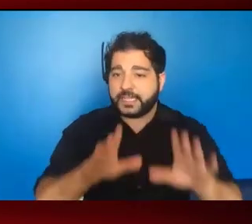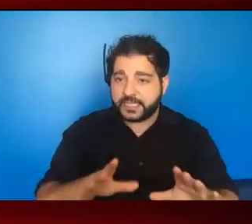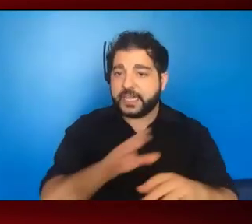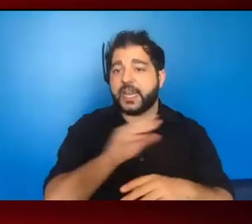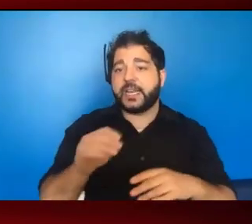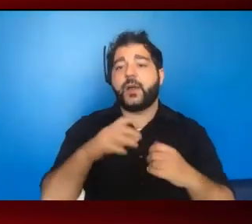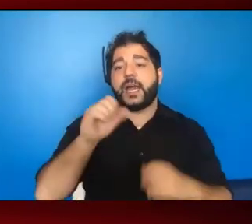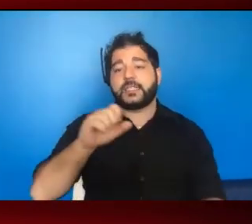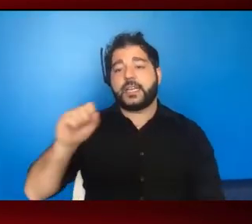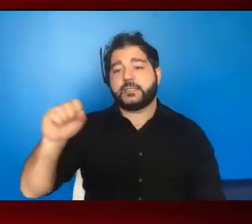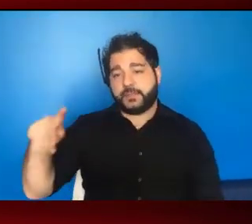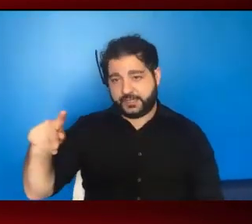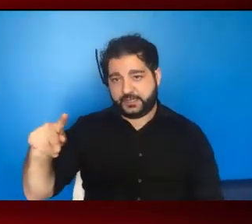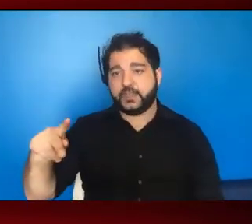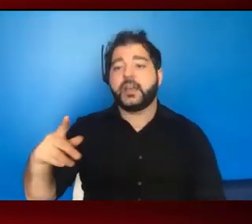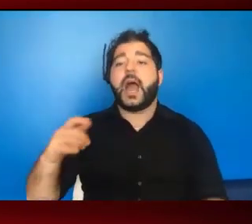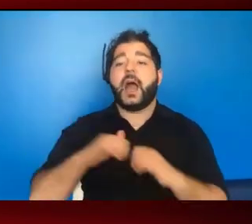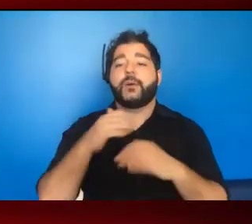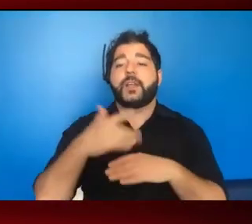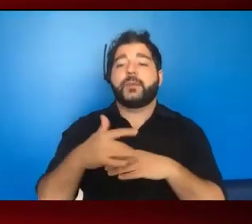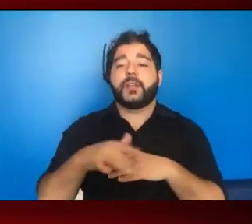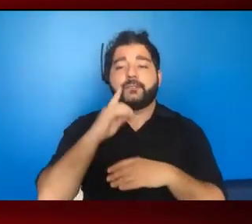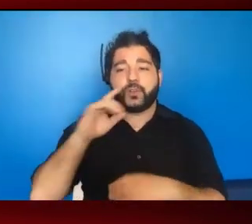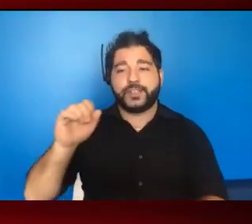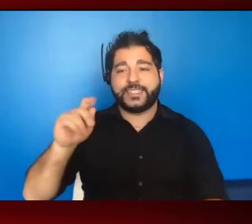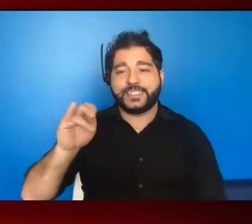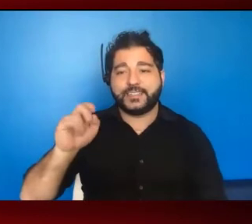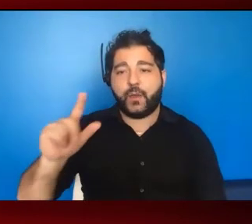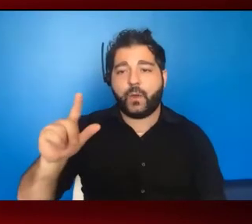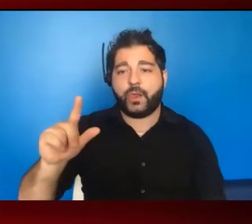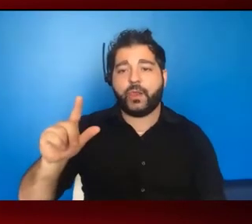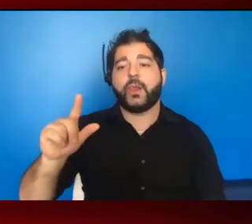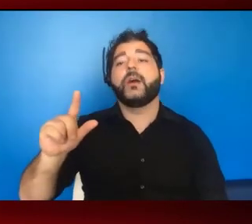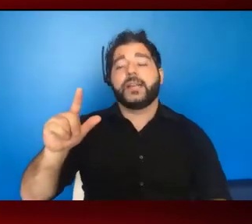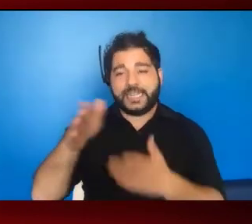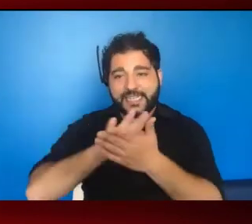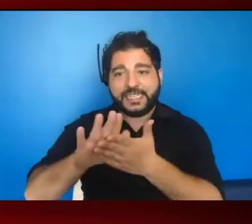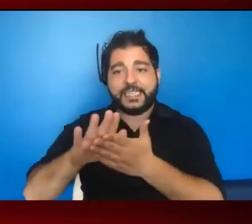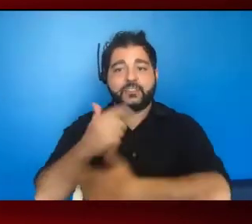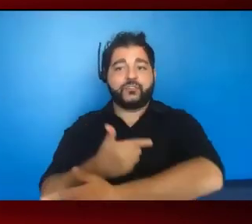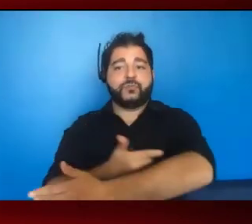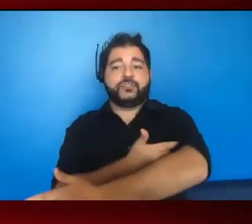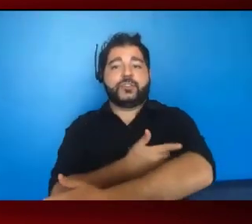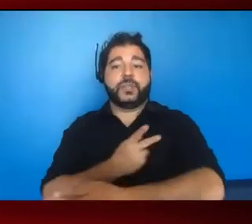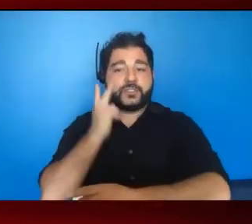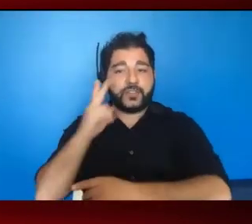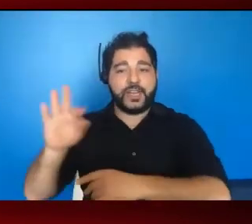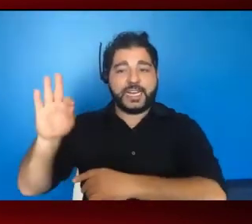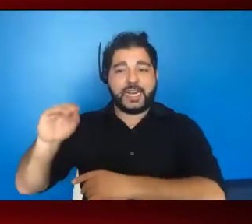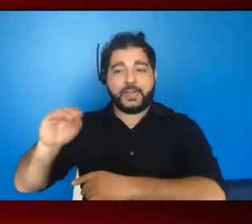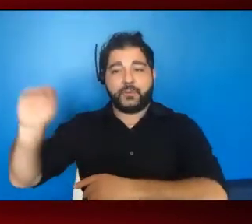of SSPs and the availability of sterile syringes and other equipment, what we saw was an over 90 percent